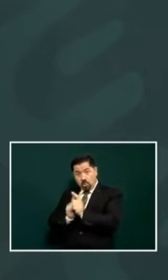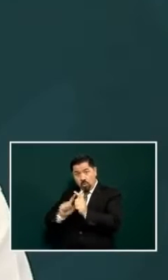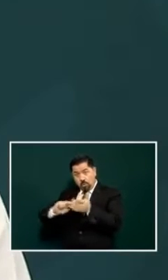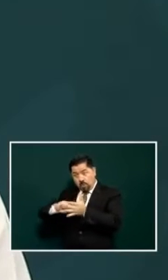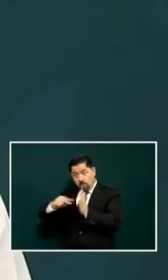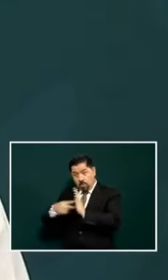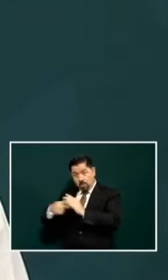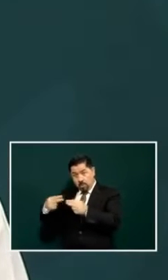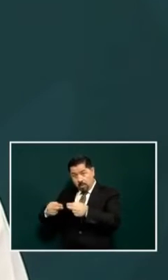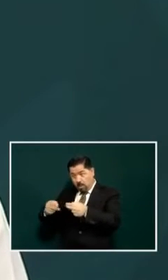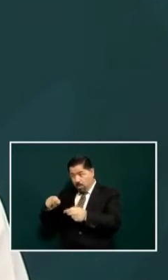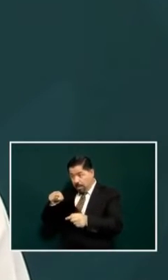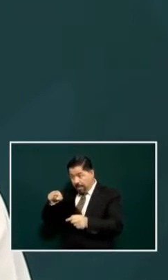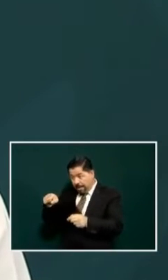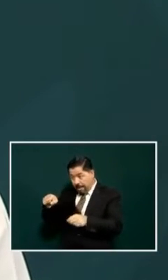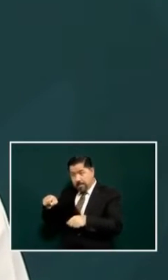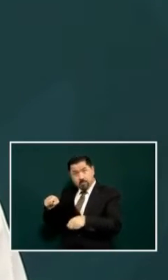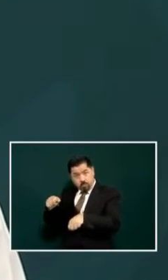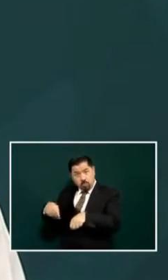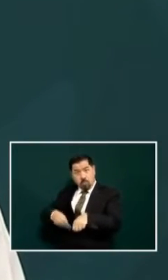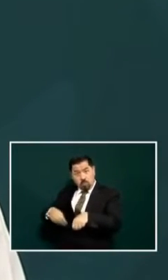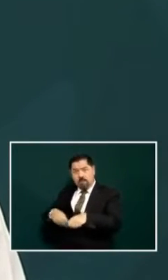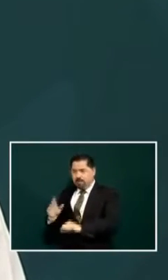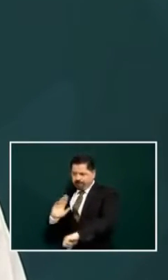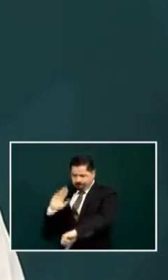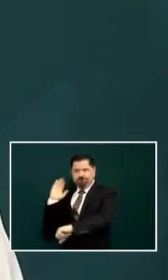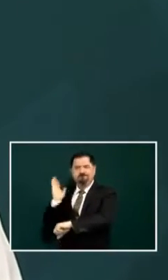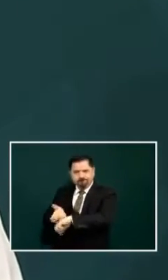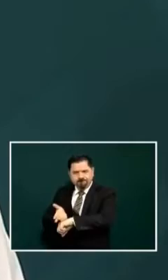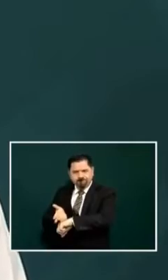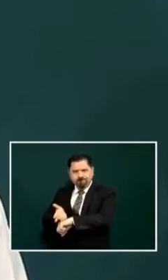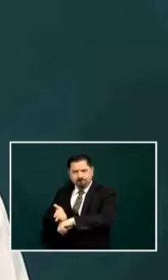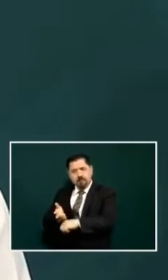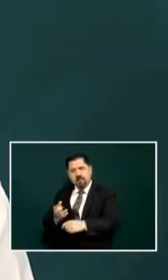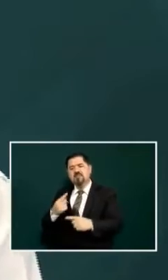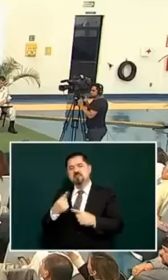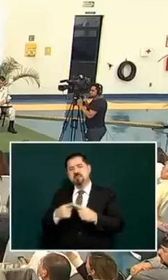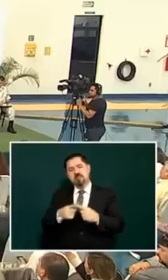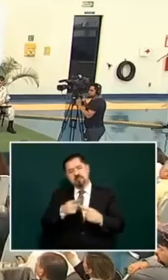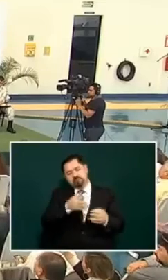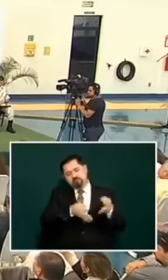irregularities have to do with the companies we'll have to deal with them